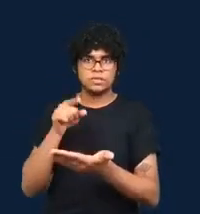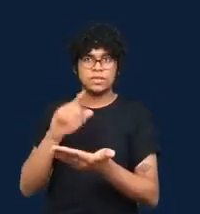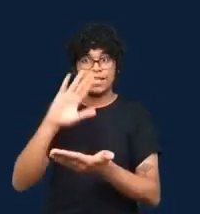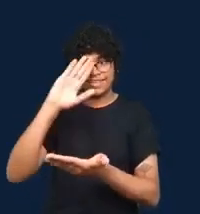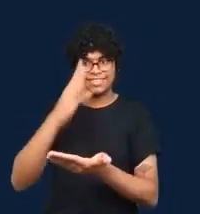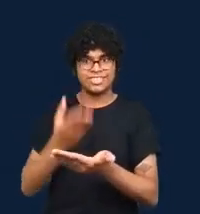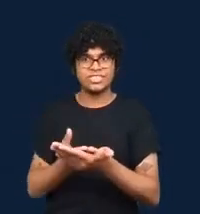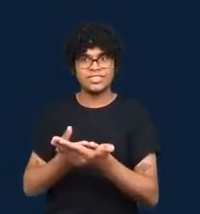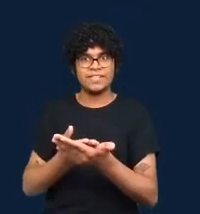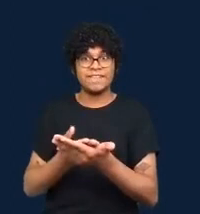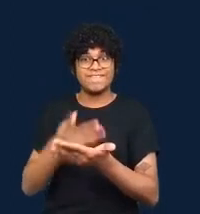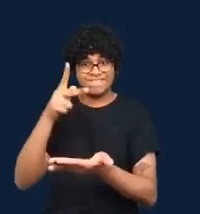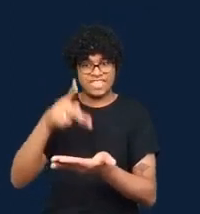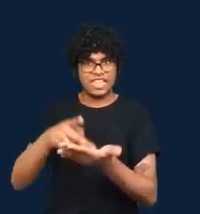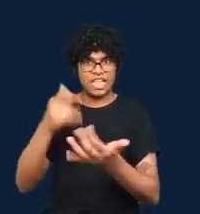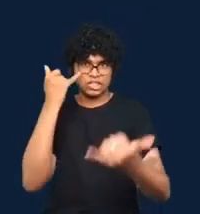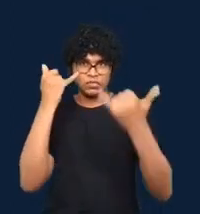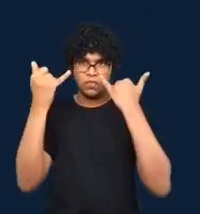properly prepared.